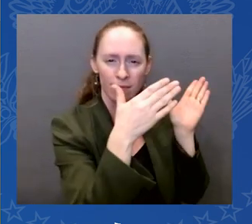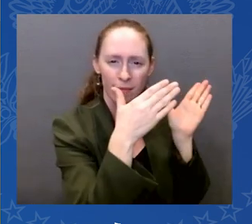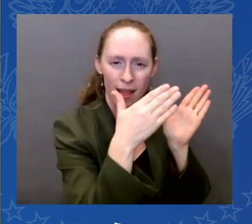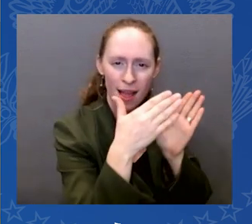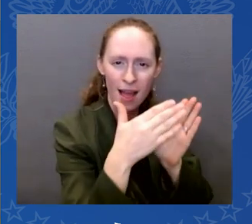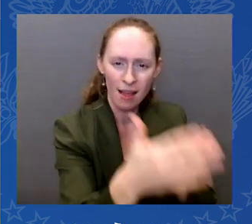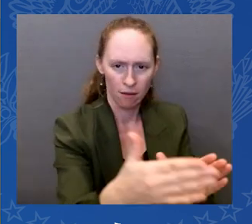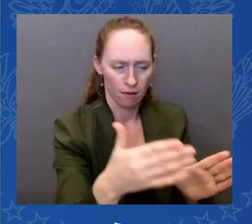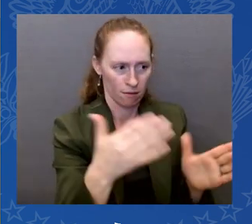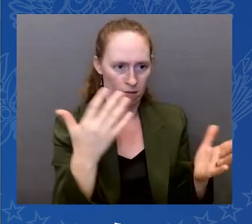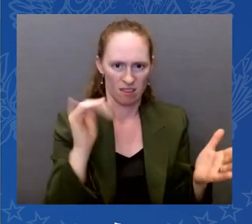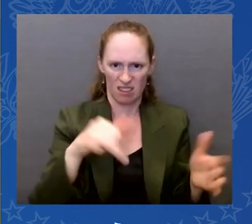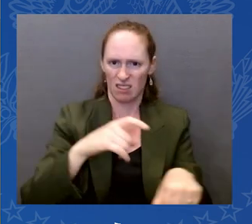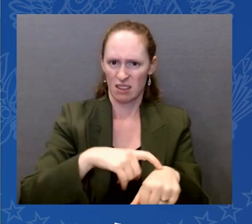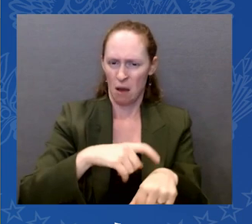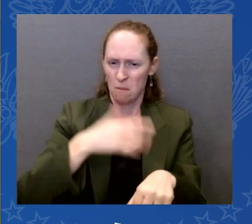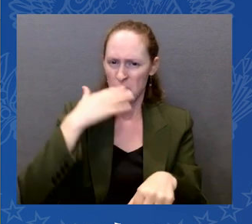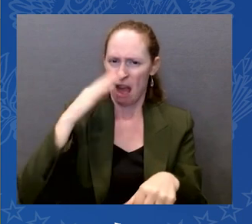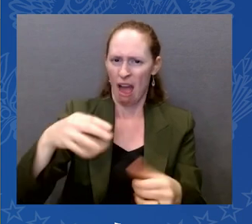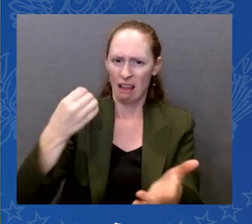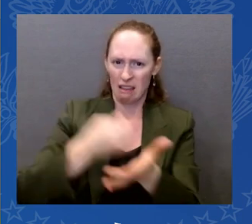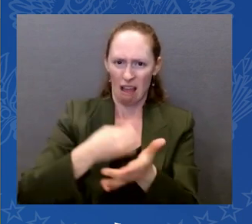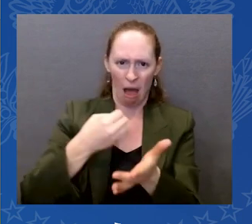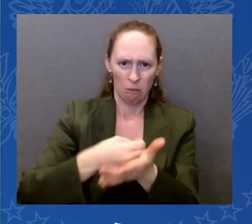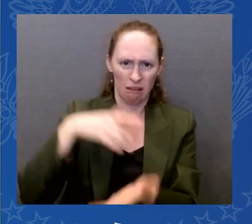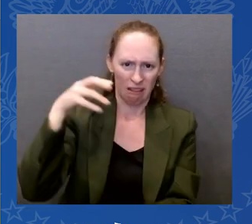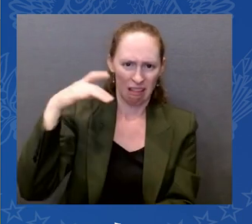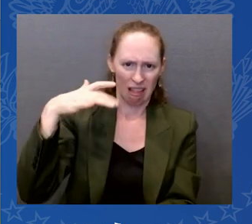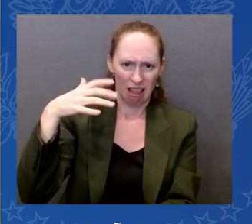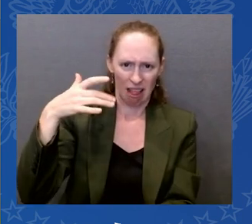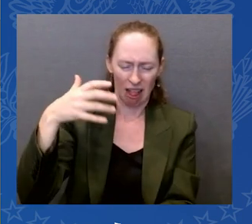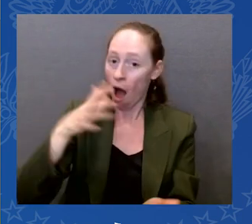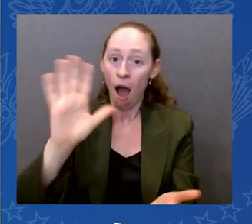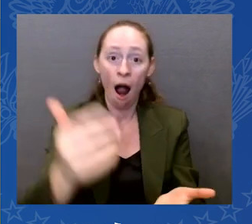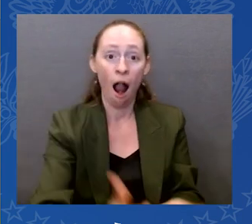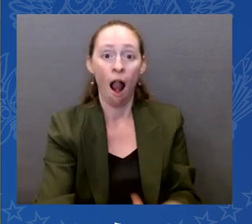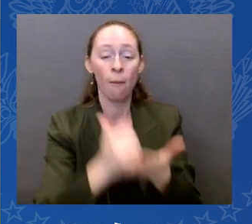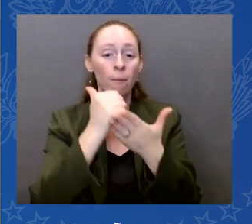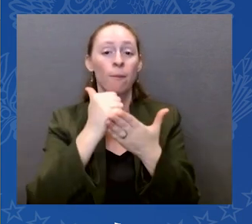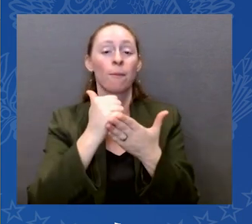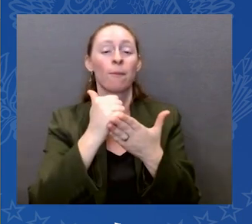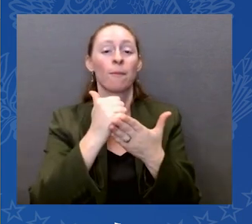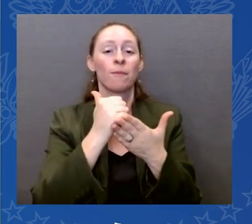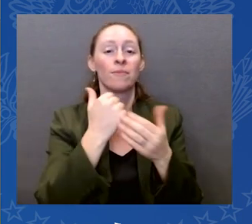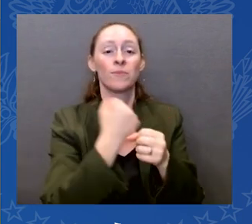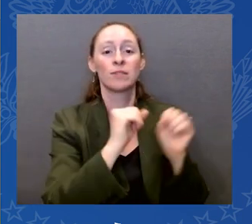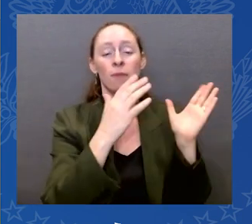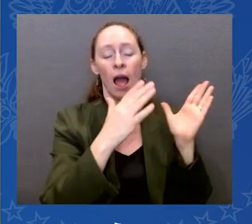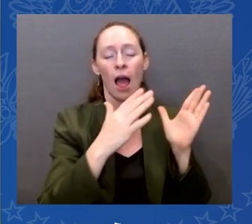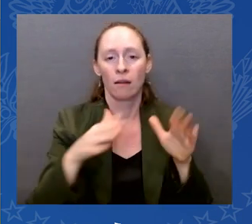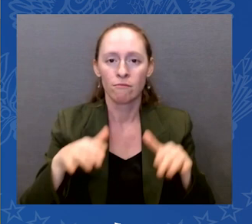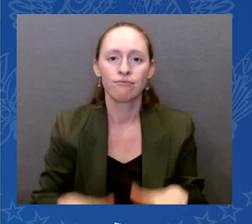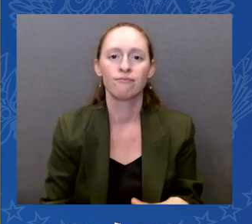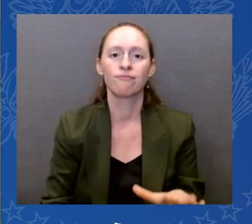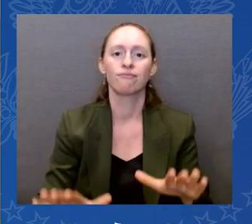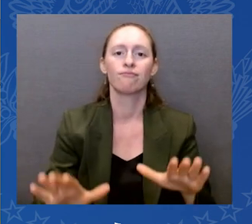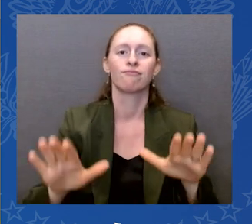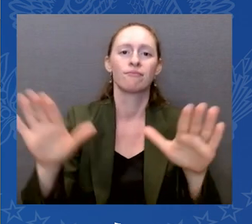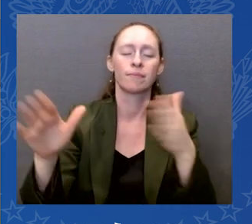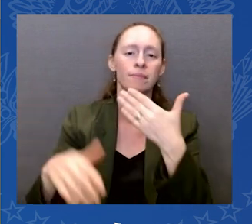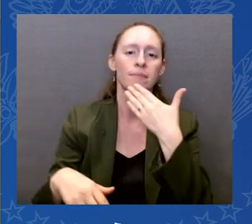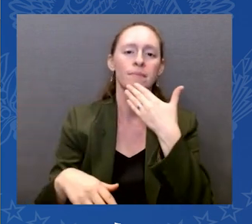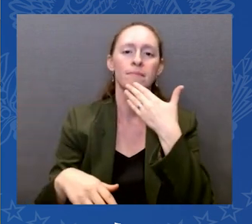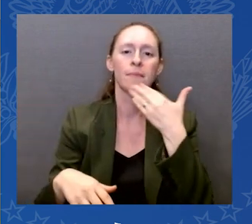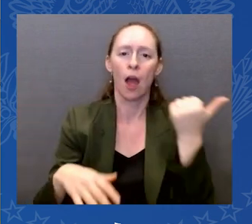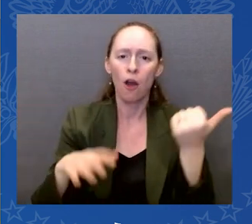I want to tell you how that law funding closed the racial gap and vaccinated Hispanic Americans and